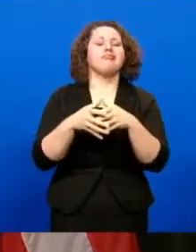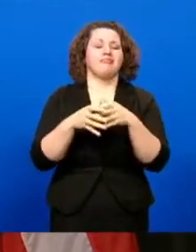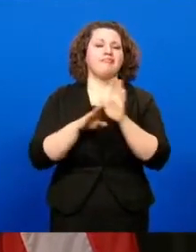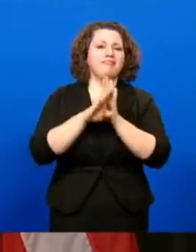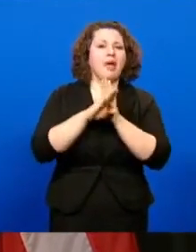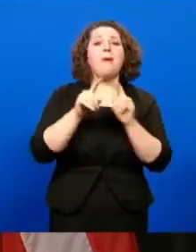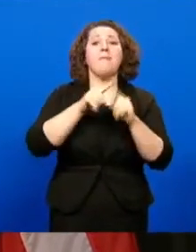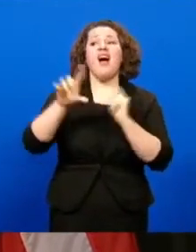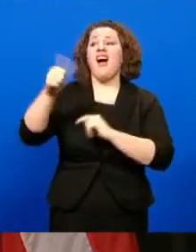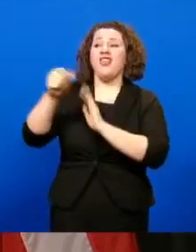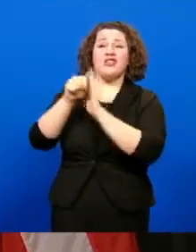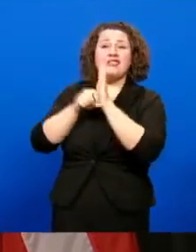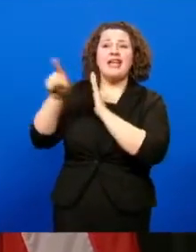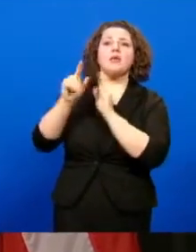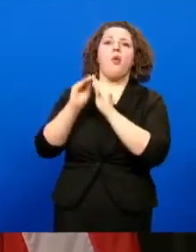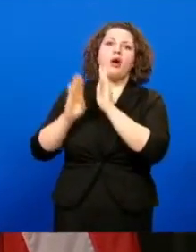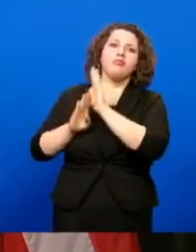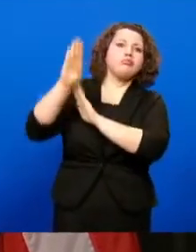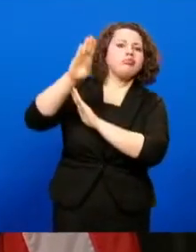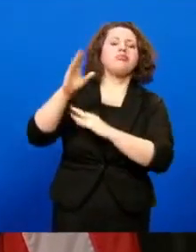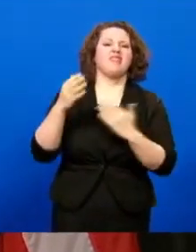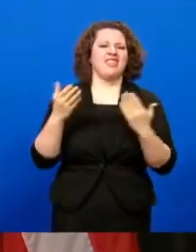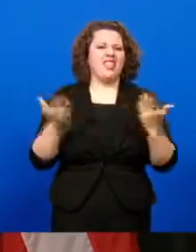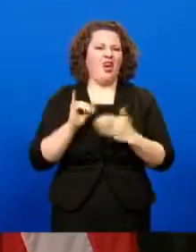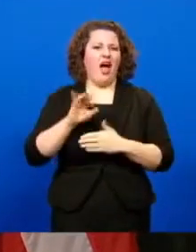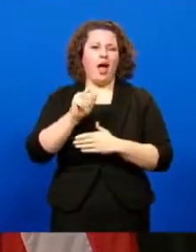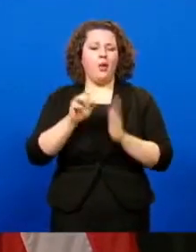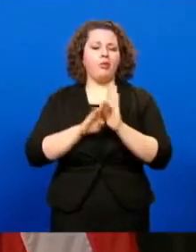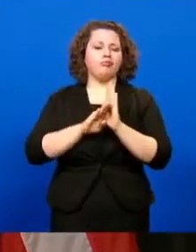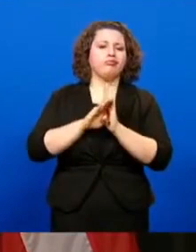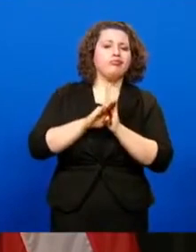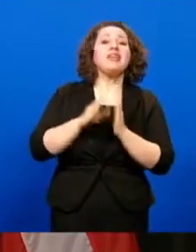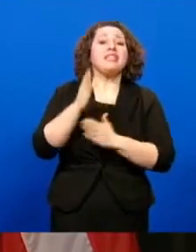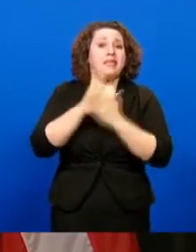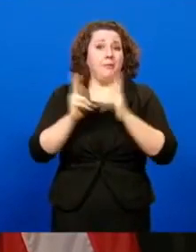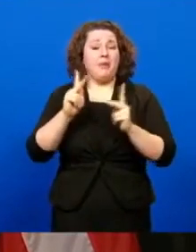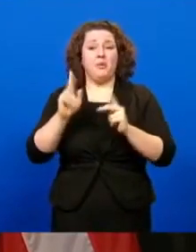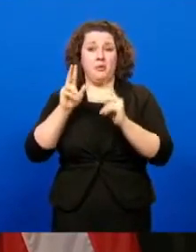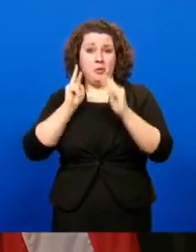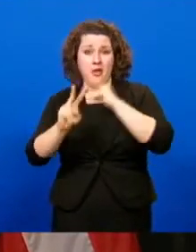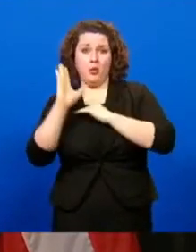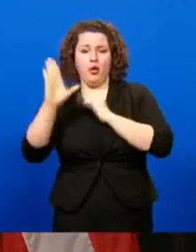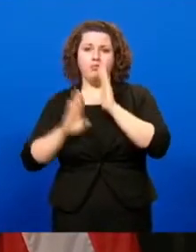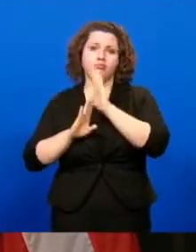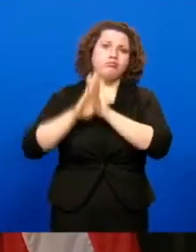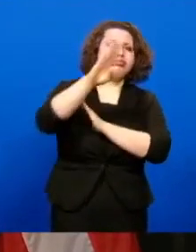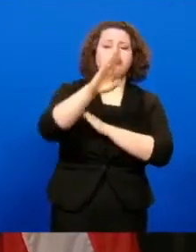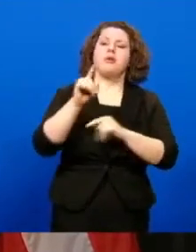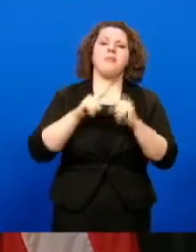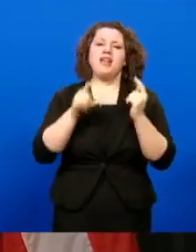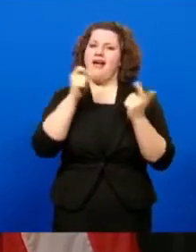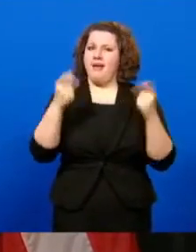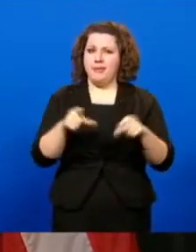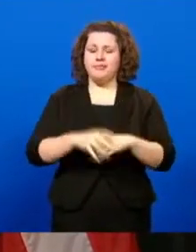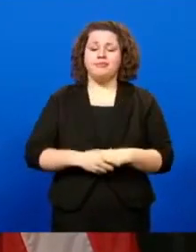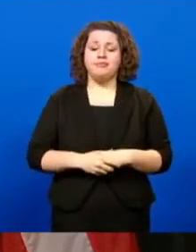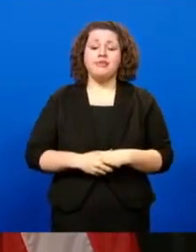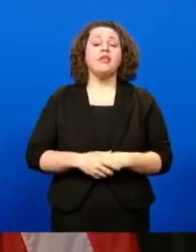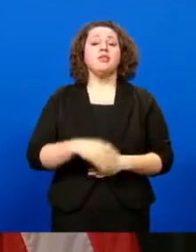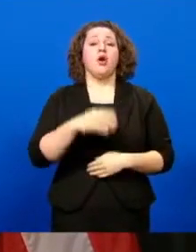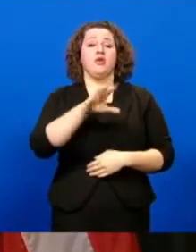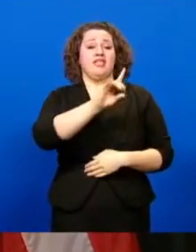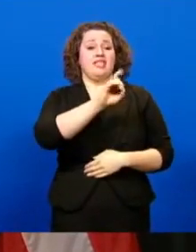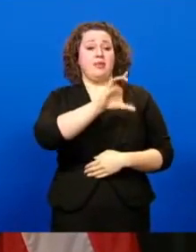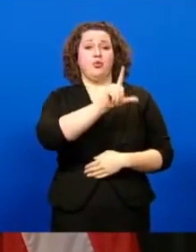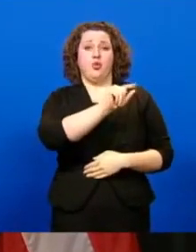to other parts of the nation and far from the surge that some predicted would occur. Over the 14-day period from December